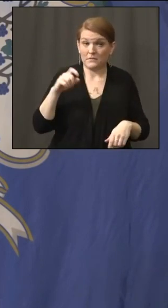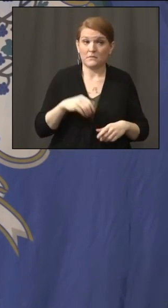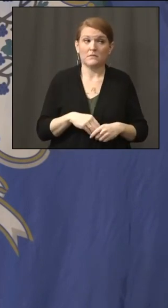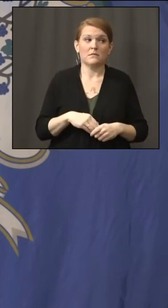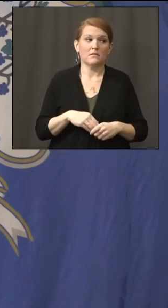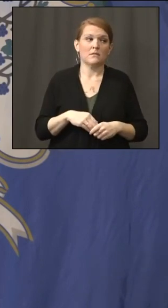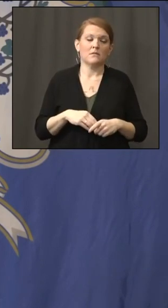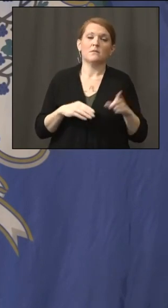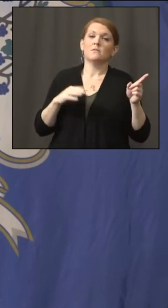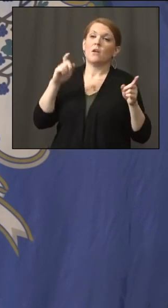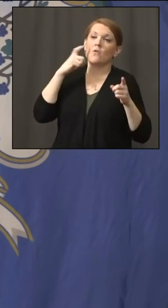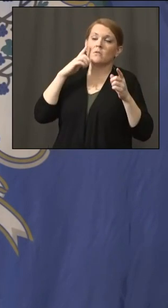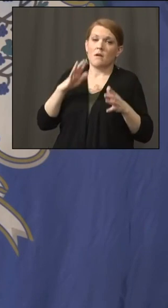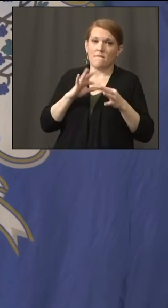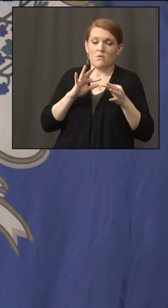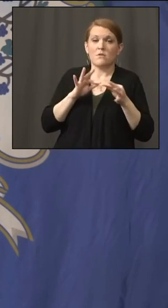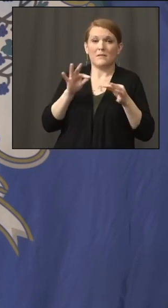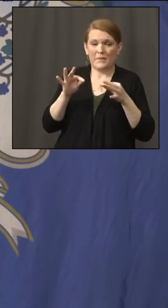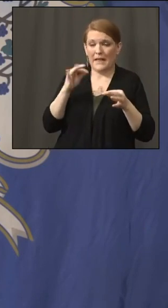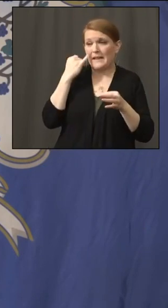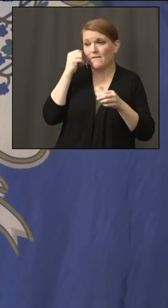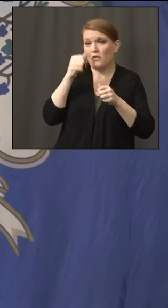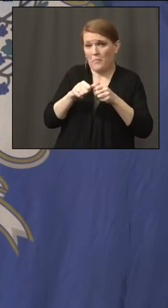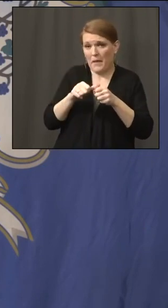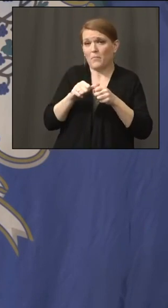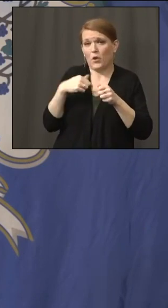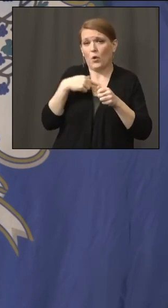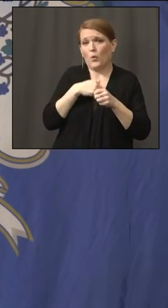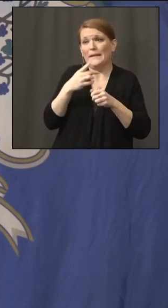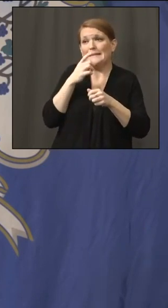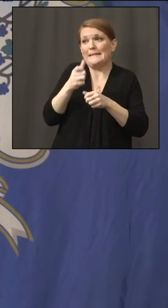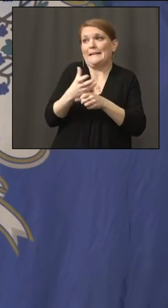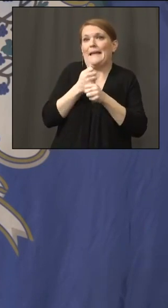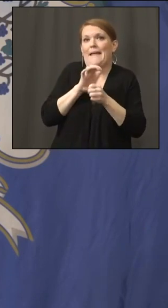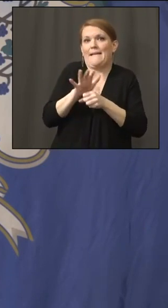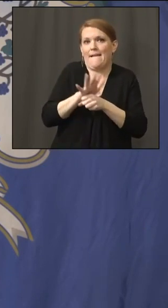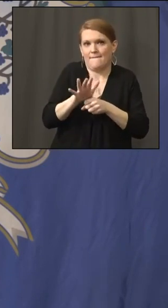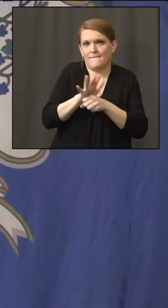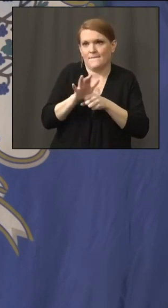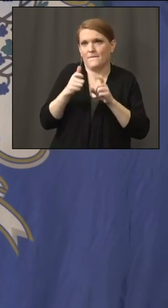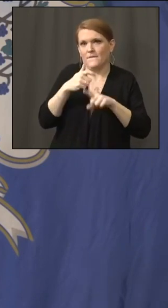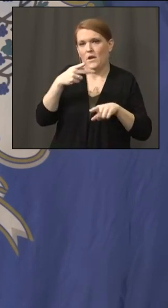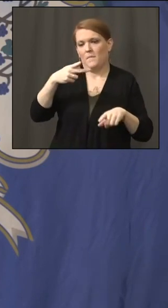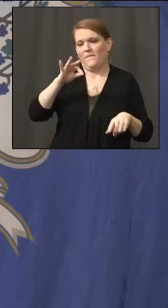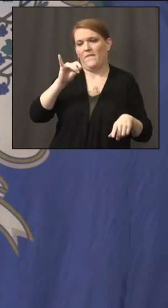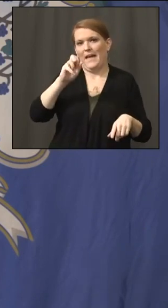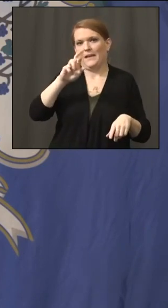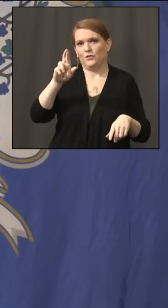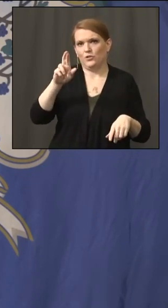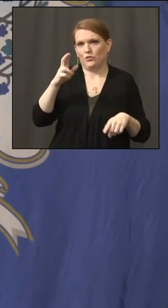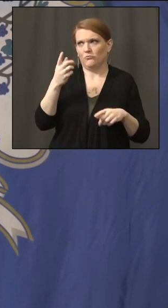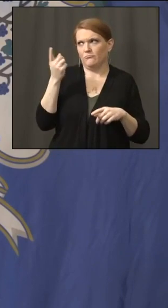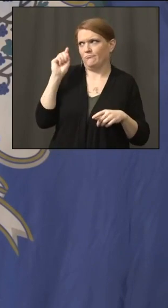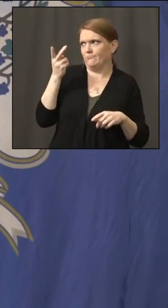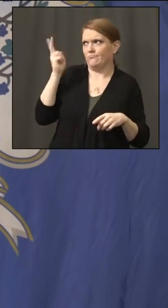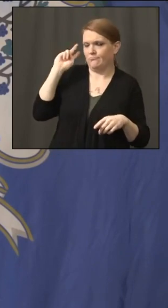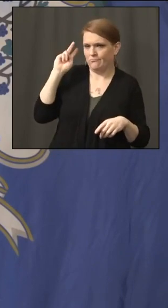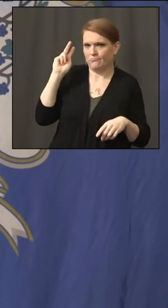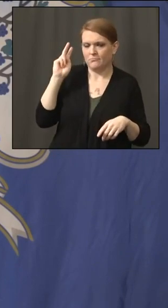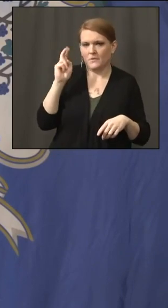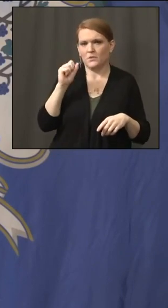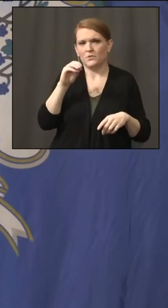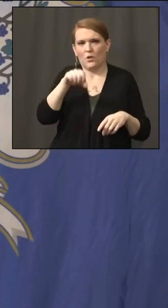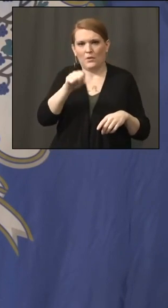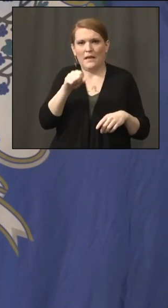Pfizer going back a week or so ago. But the good news is these are multi dose vials. And instead of having five doses, they had six or even